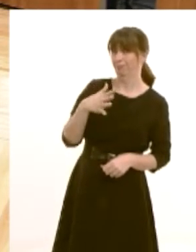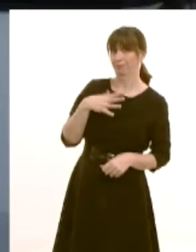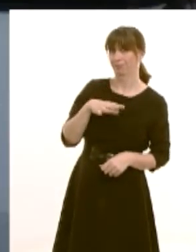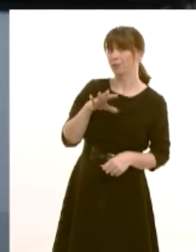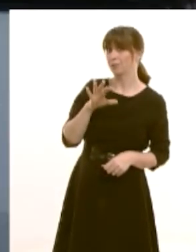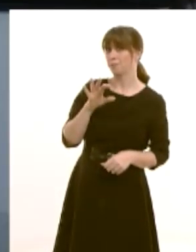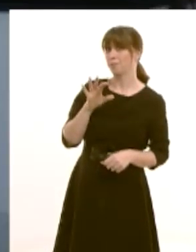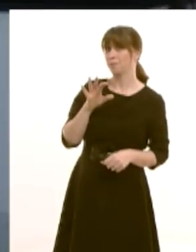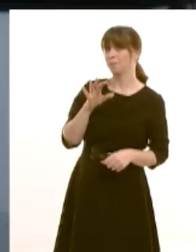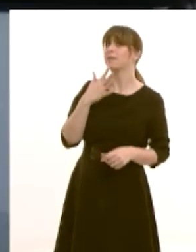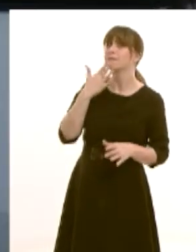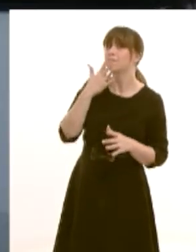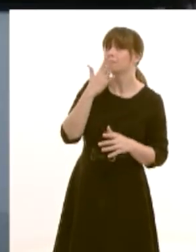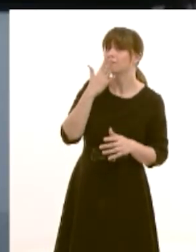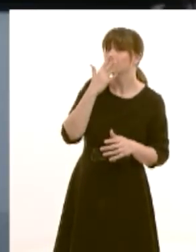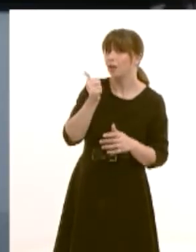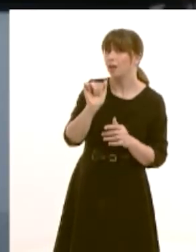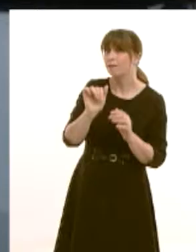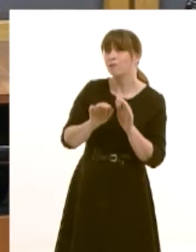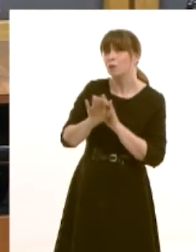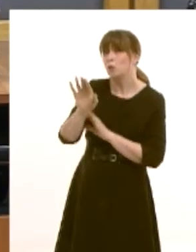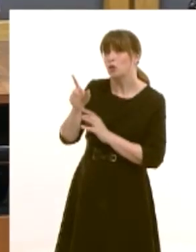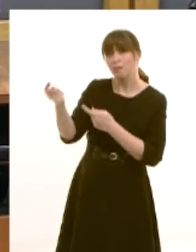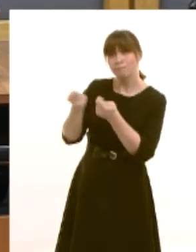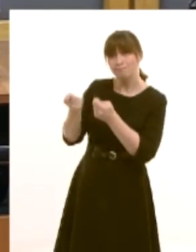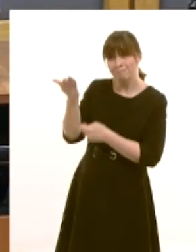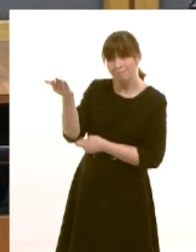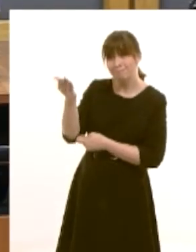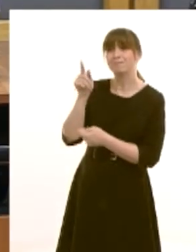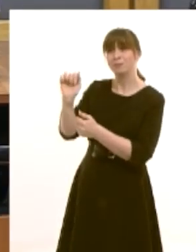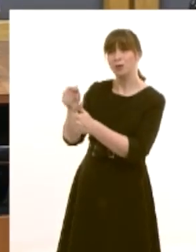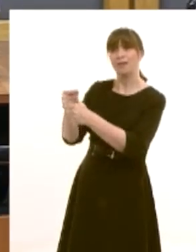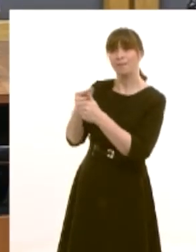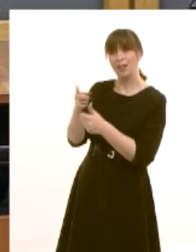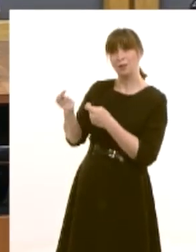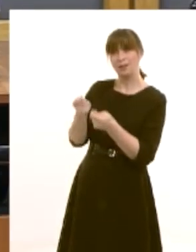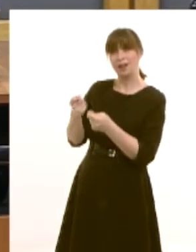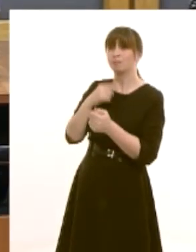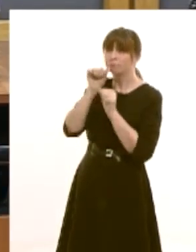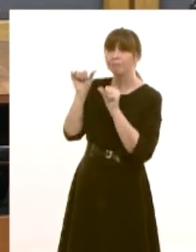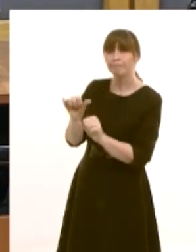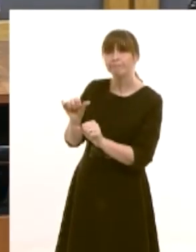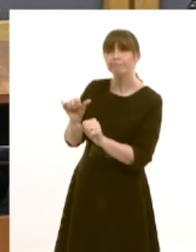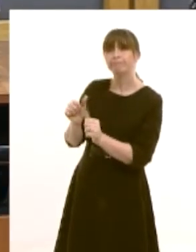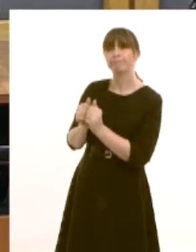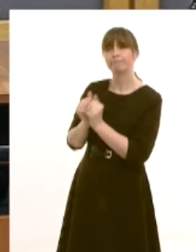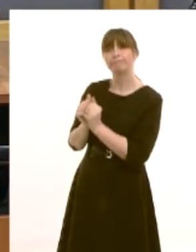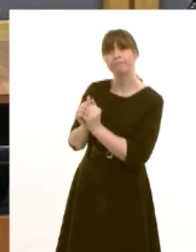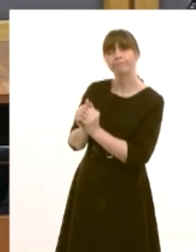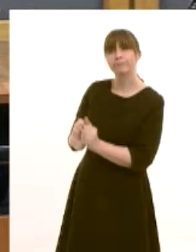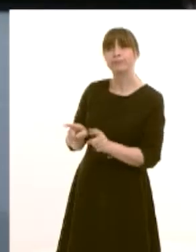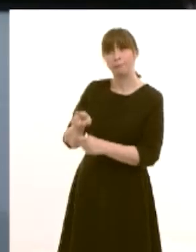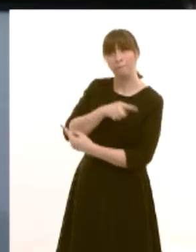offer you my good wishes for the future your advice and guidance has always been much appreciated by myself and i know other members in this chamber